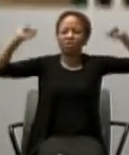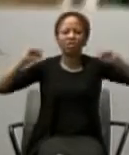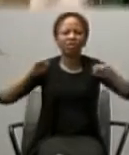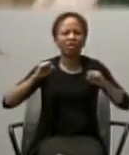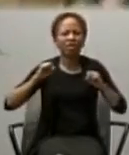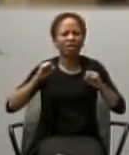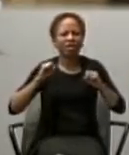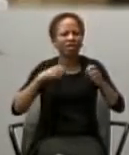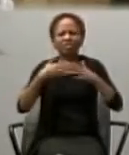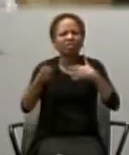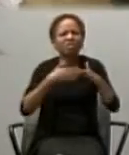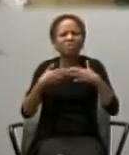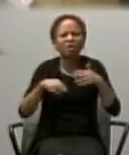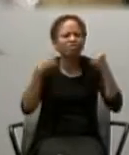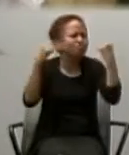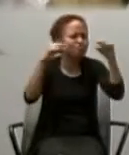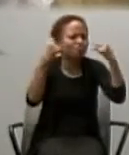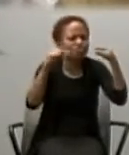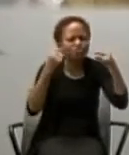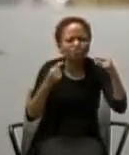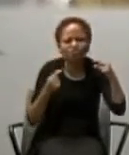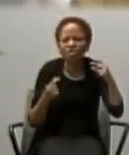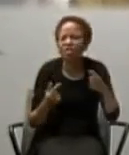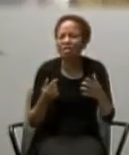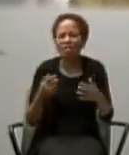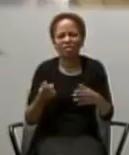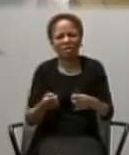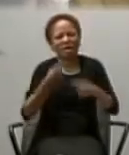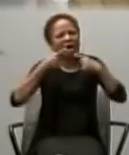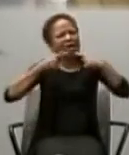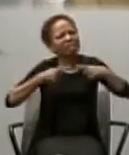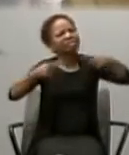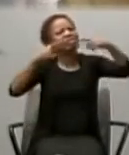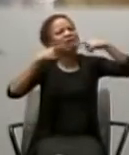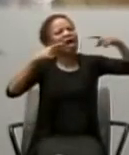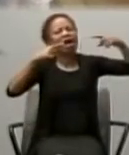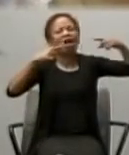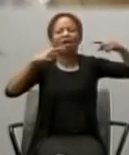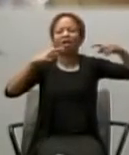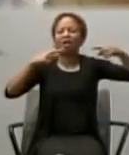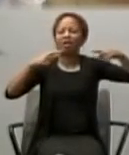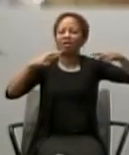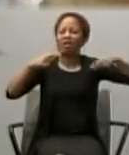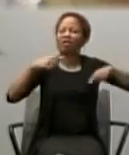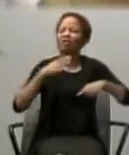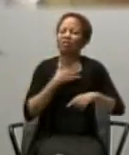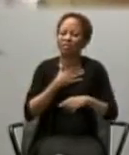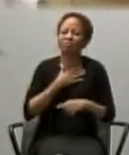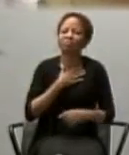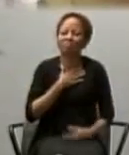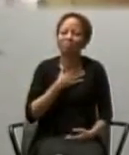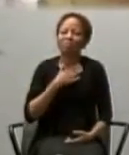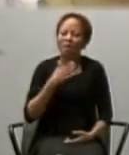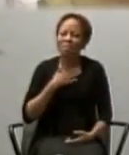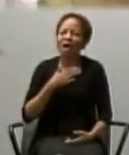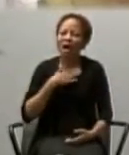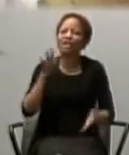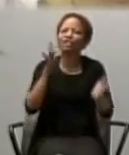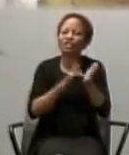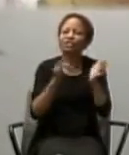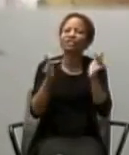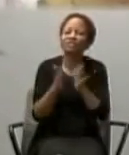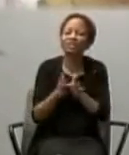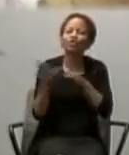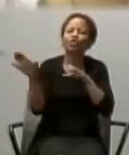in the supermarket, this is what Jesus has done